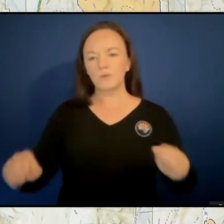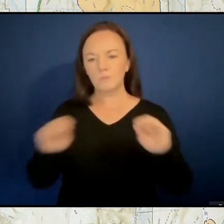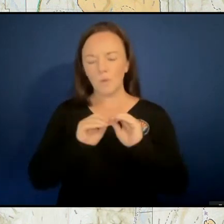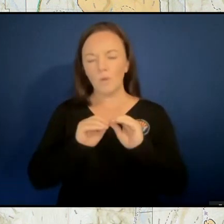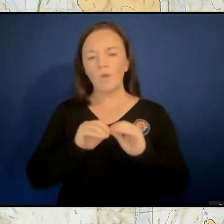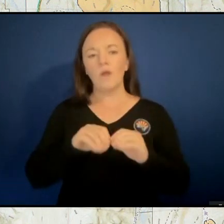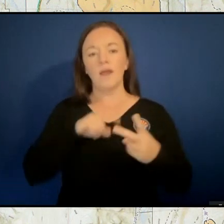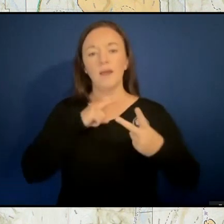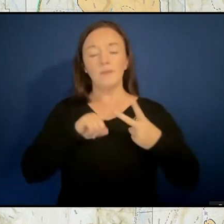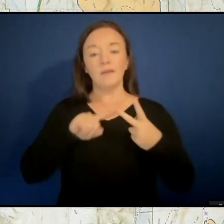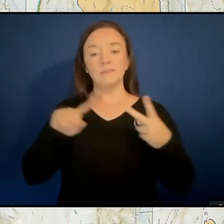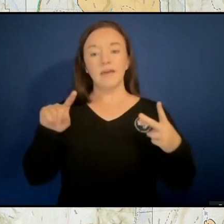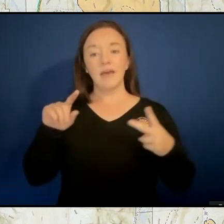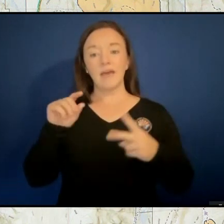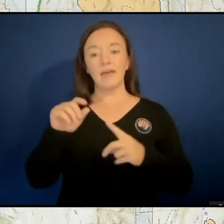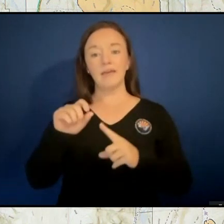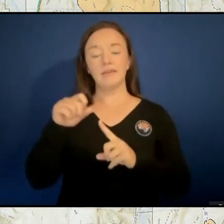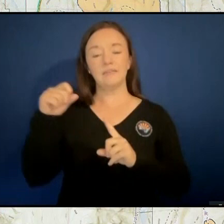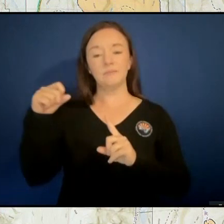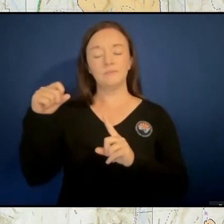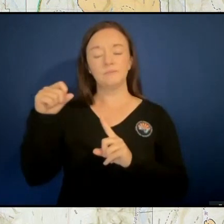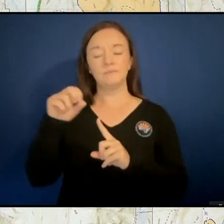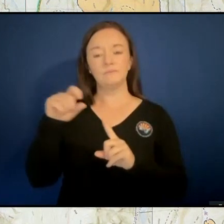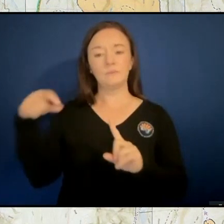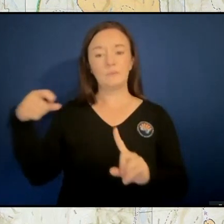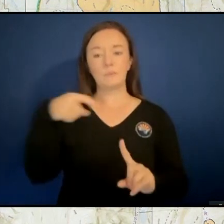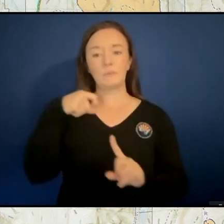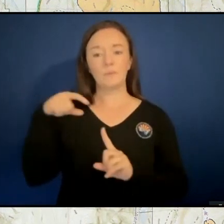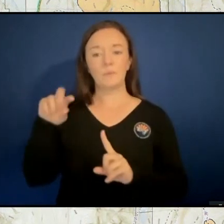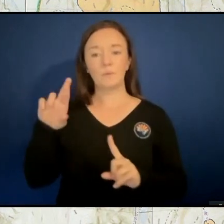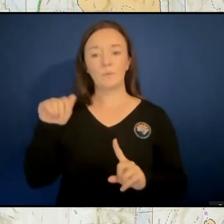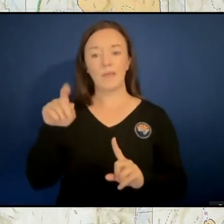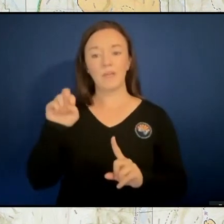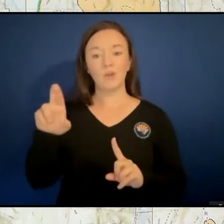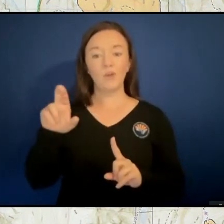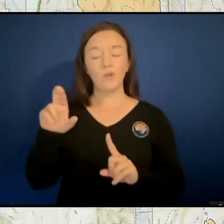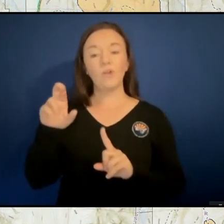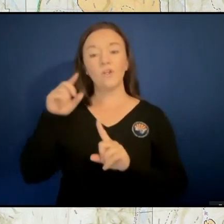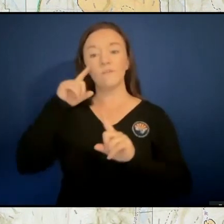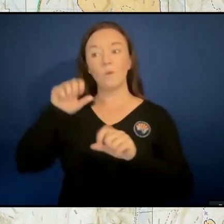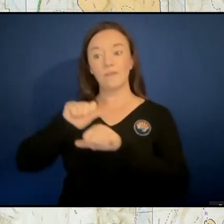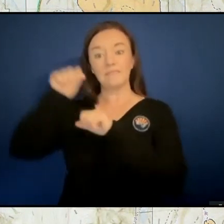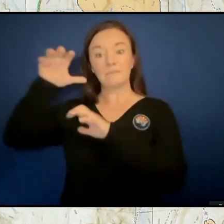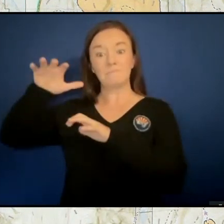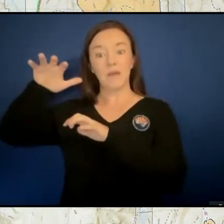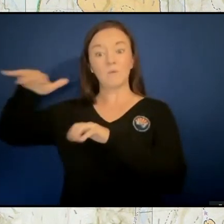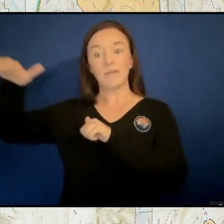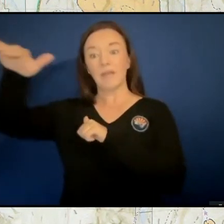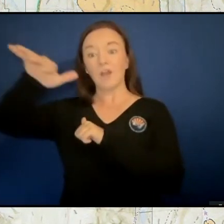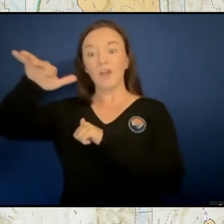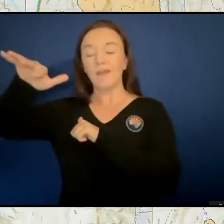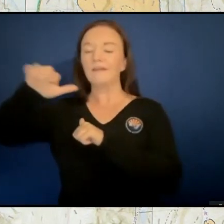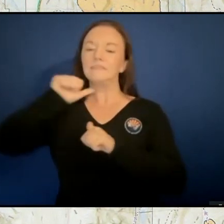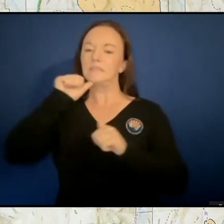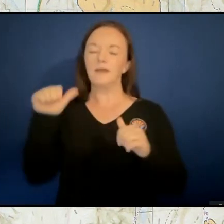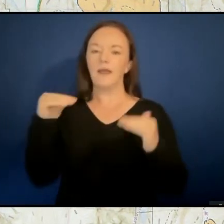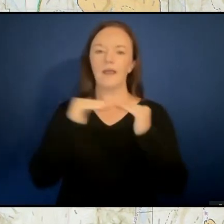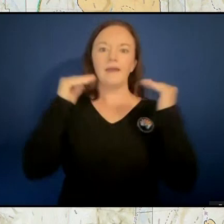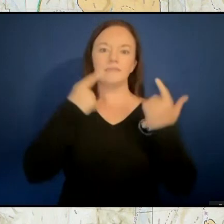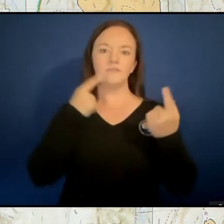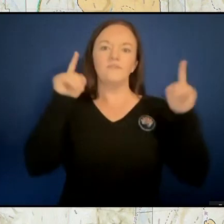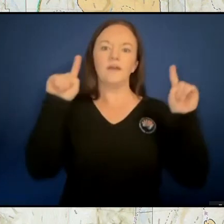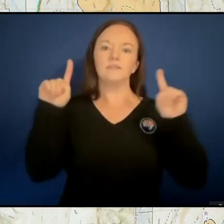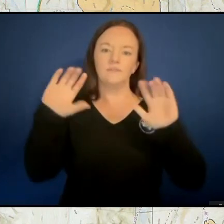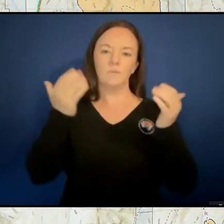with the big mountain range is, is, is not as good as it is in other parts of the, of the country. So a couple